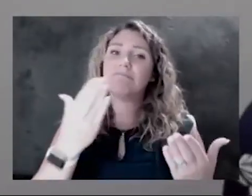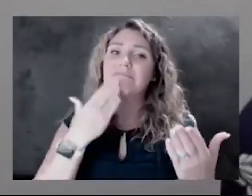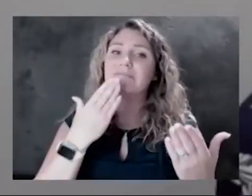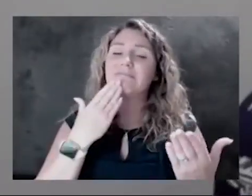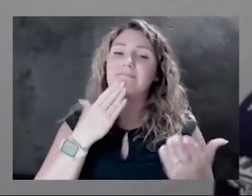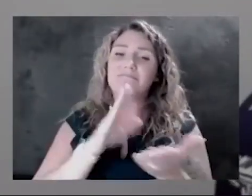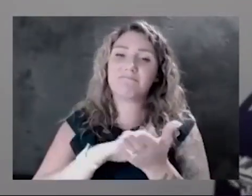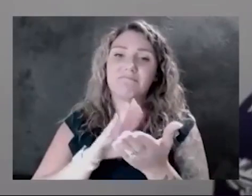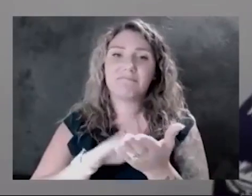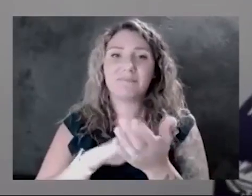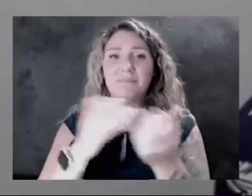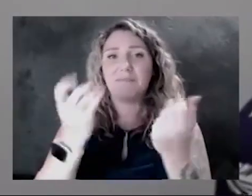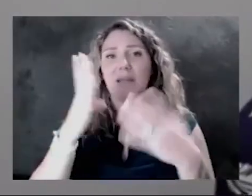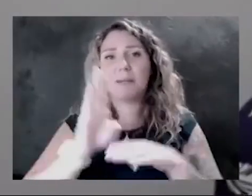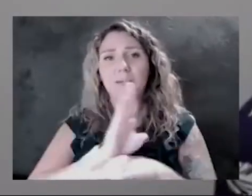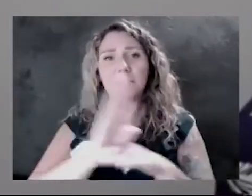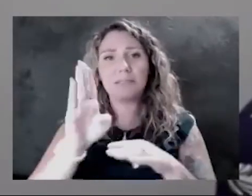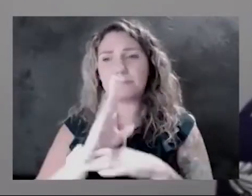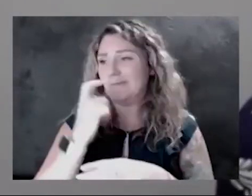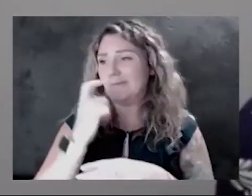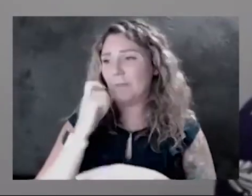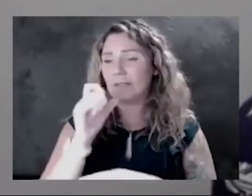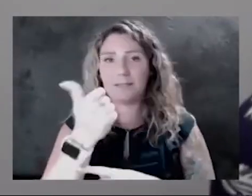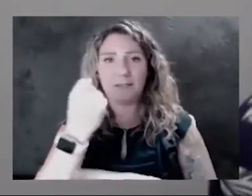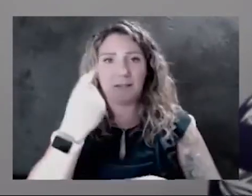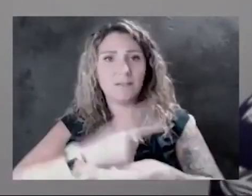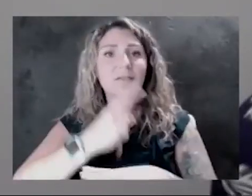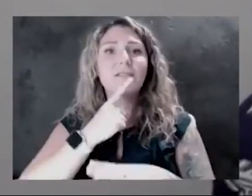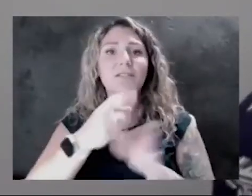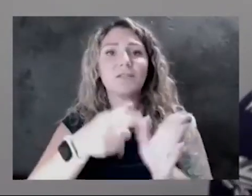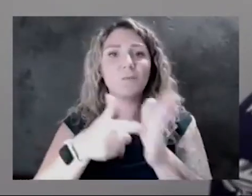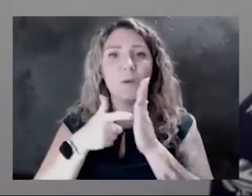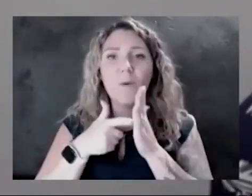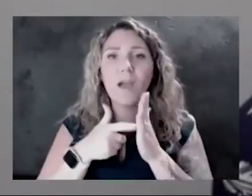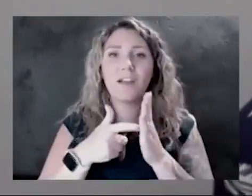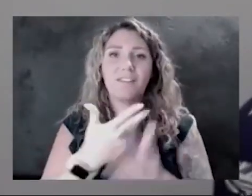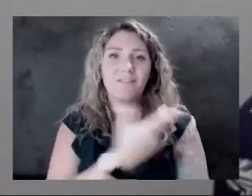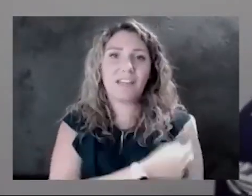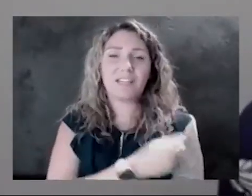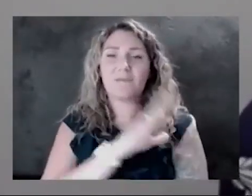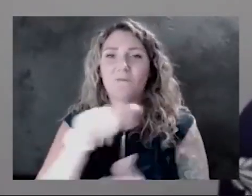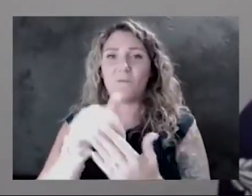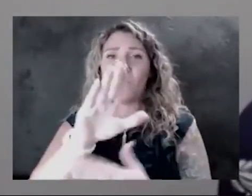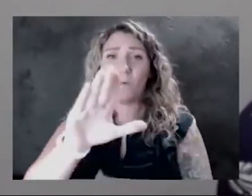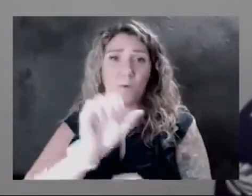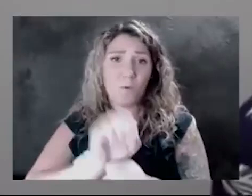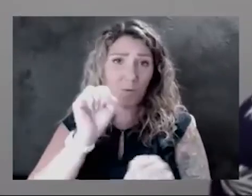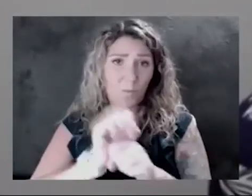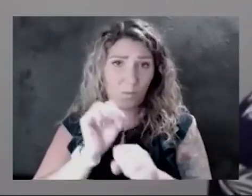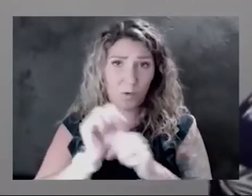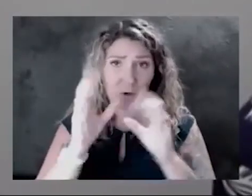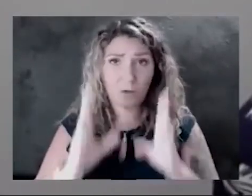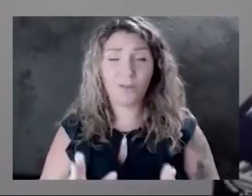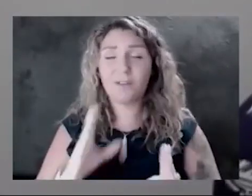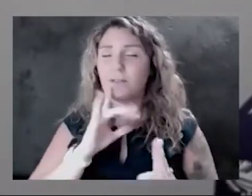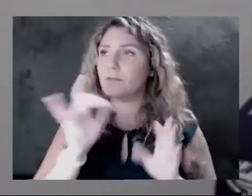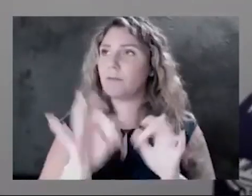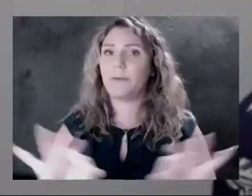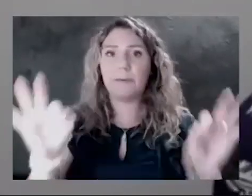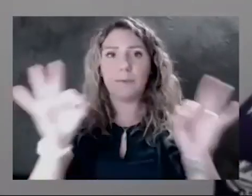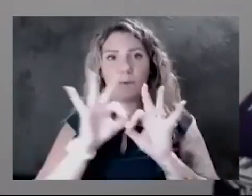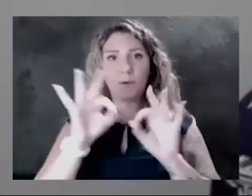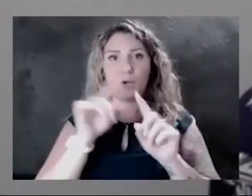the last 10 days who have made announcements requiring vaccines among their workforce. I think that's pivotal. I think from a public health